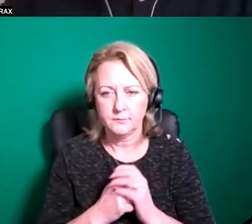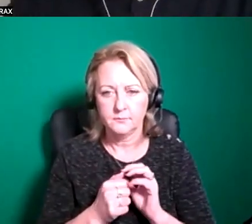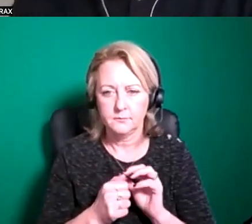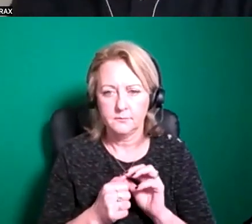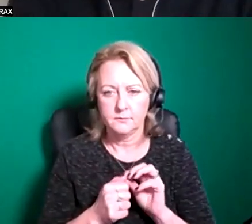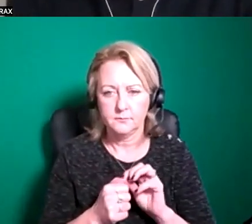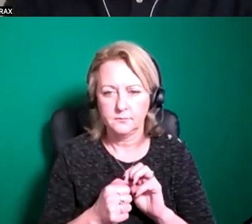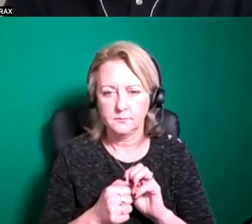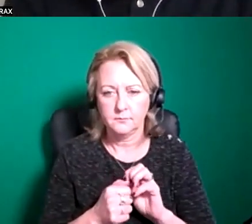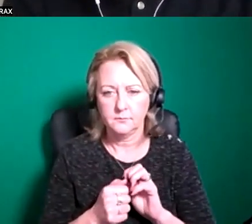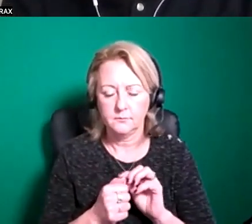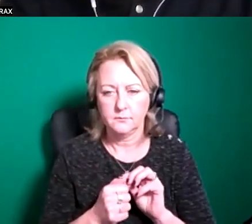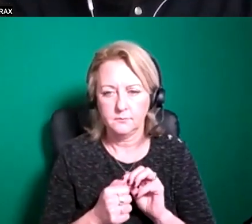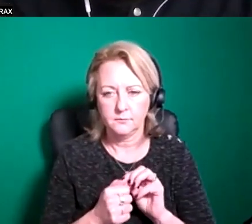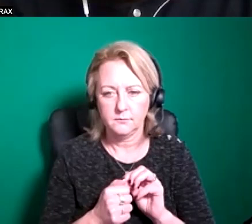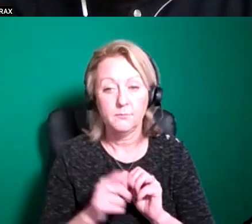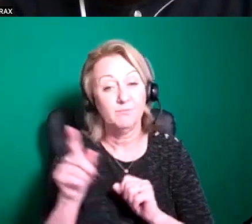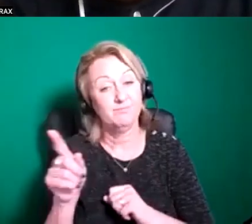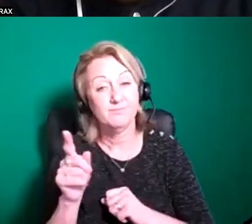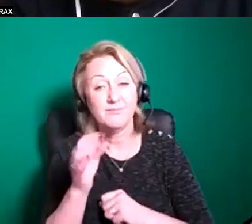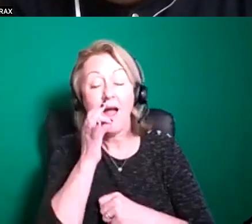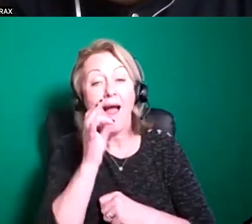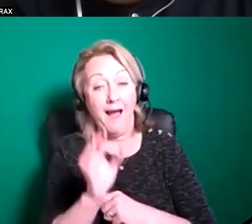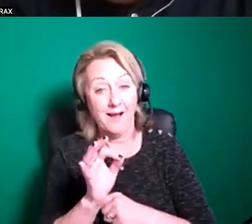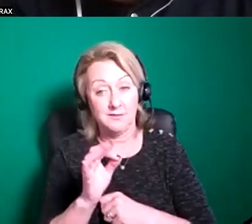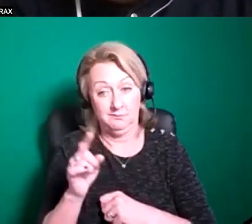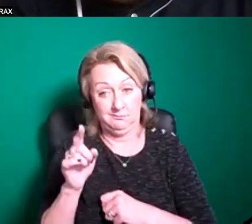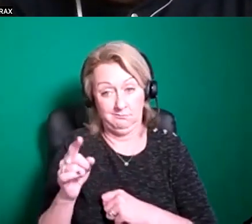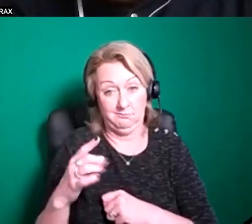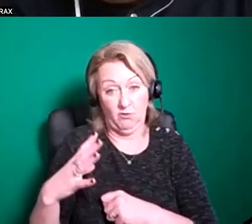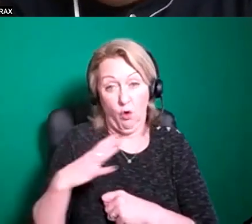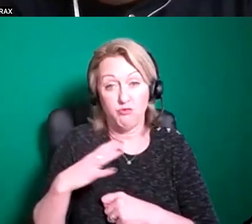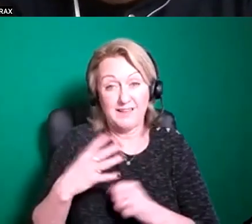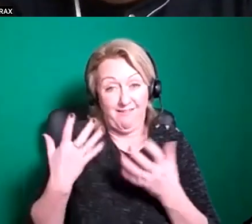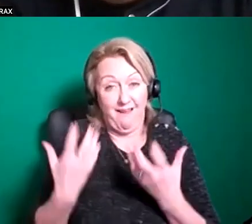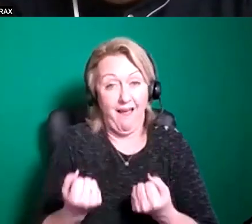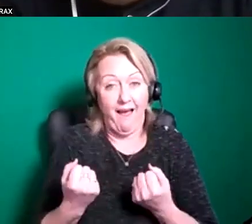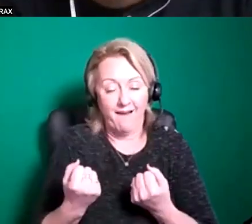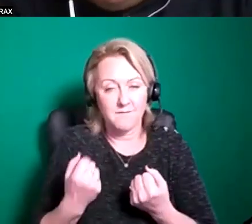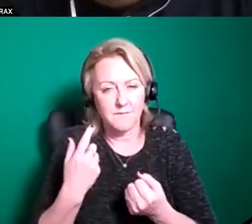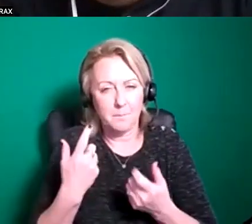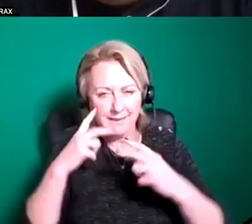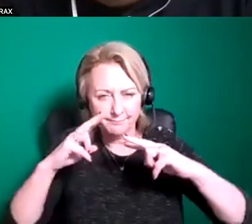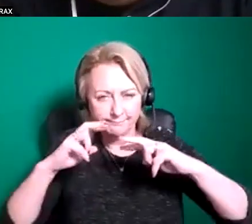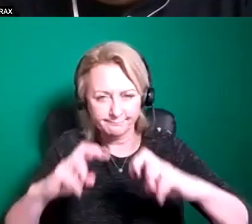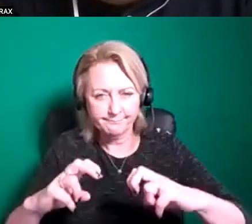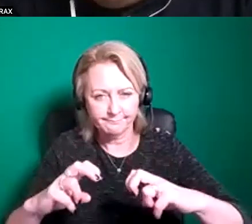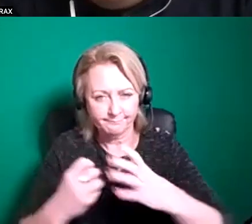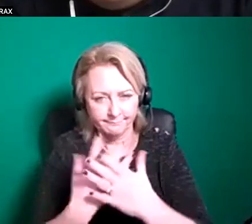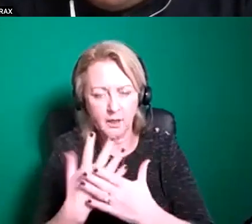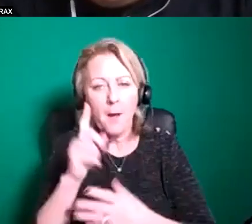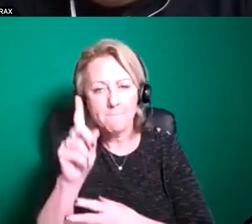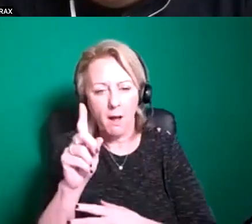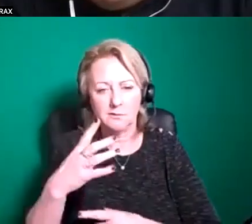um yeah so i was asking i have a piece which i've done some bits of r d on and that i now want to